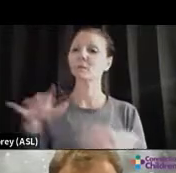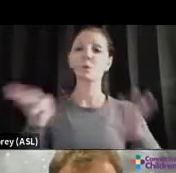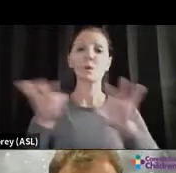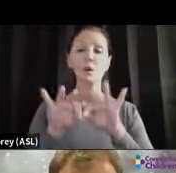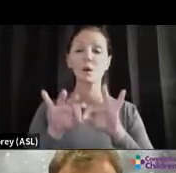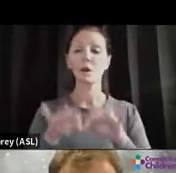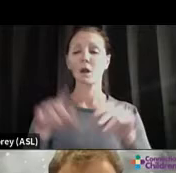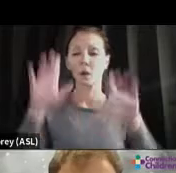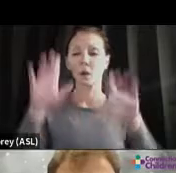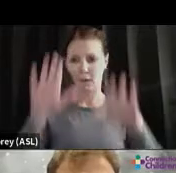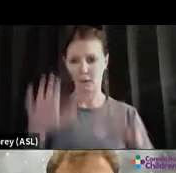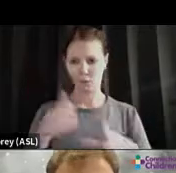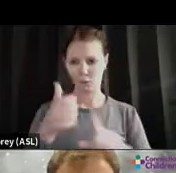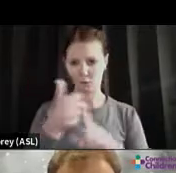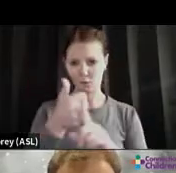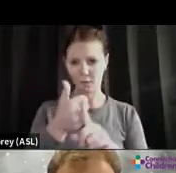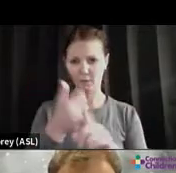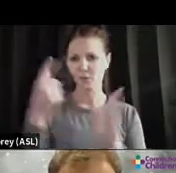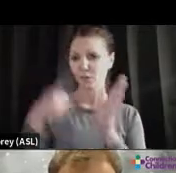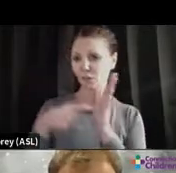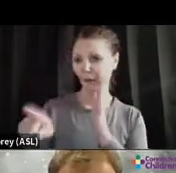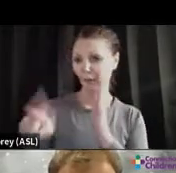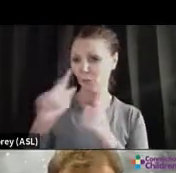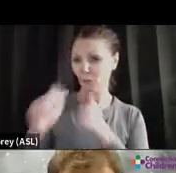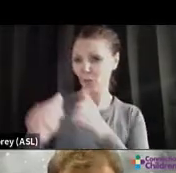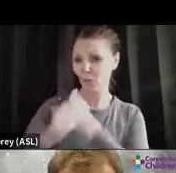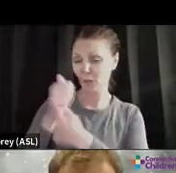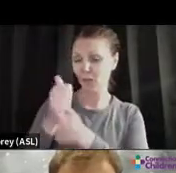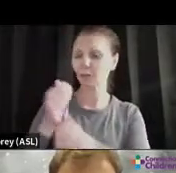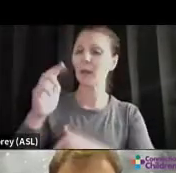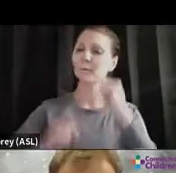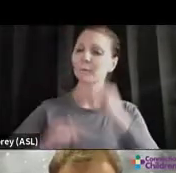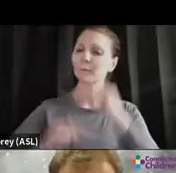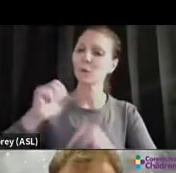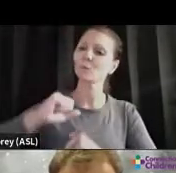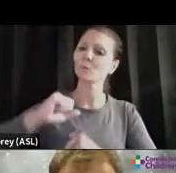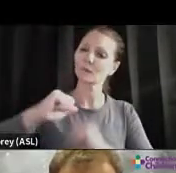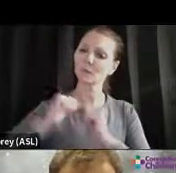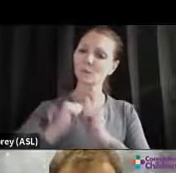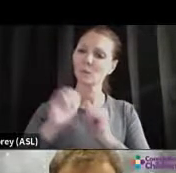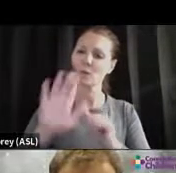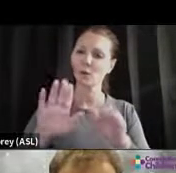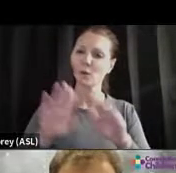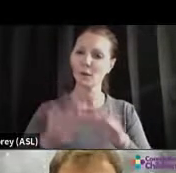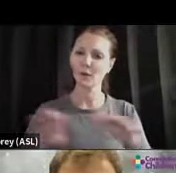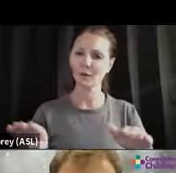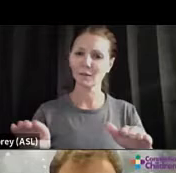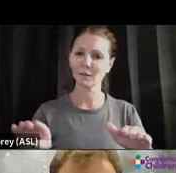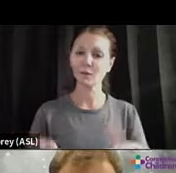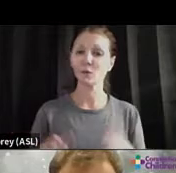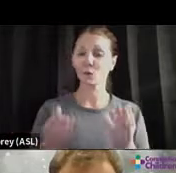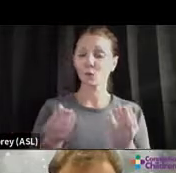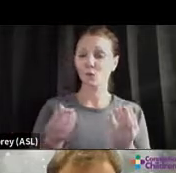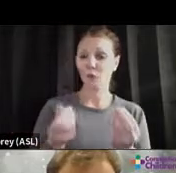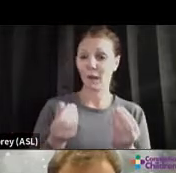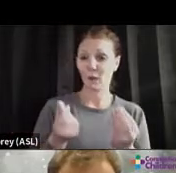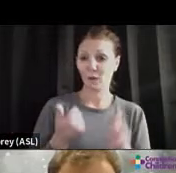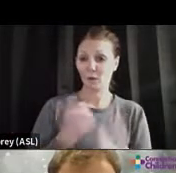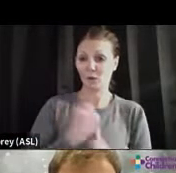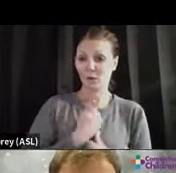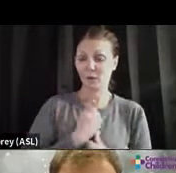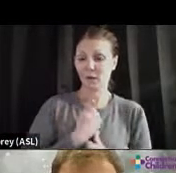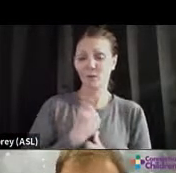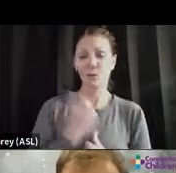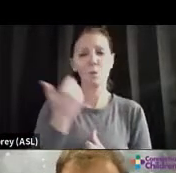check for bears or threats, and build resilience with your kids. Grounding yourself. Right? We know that